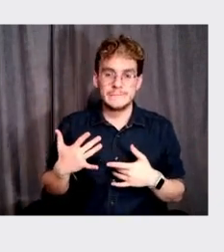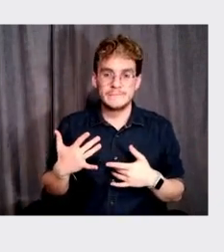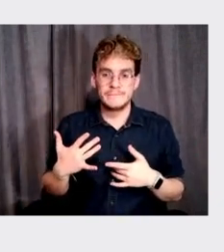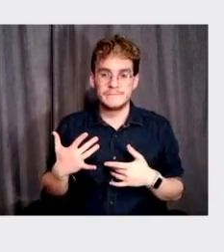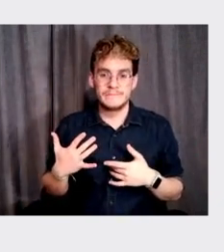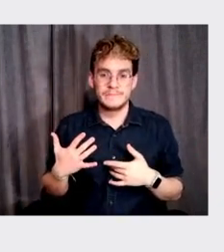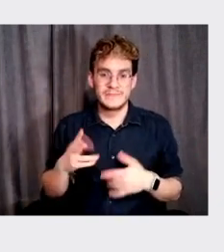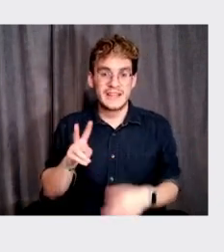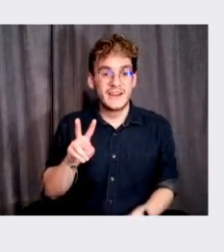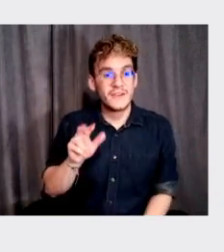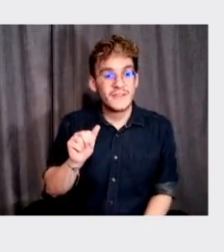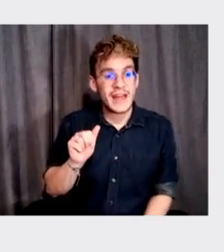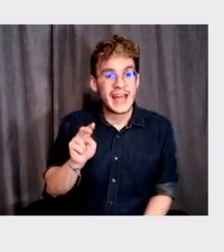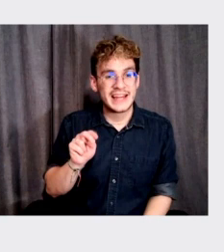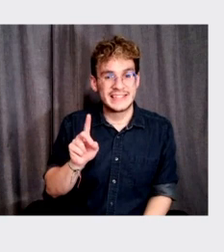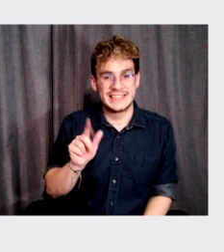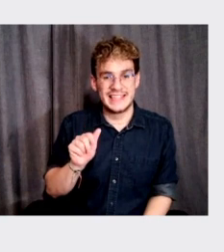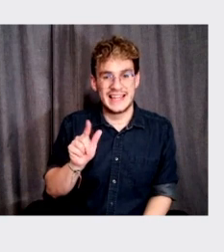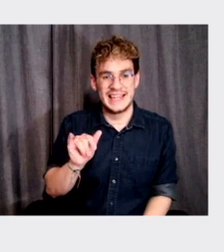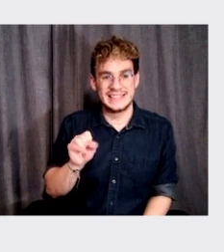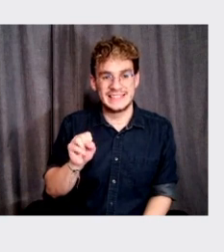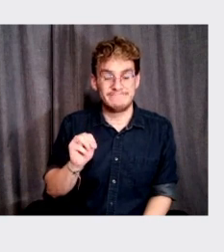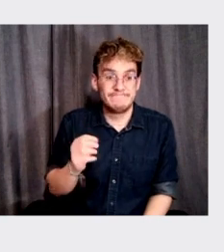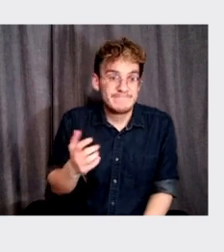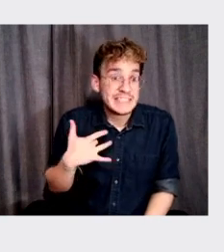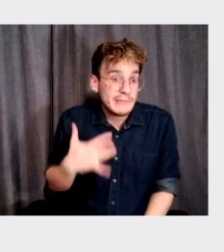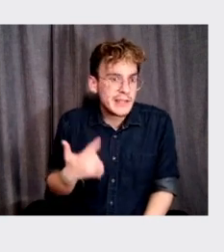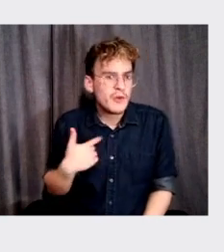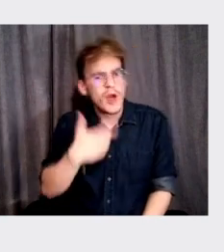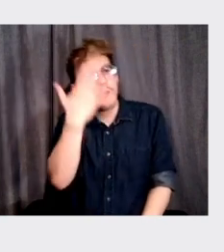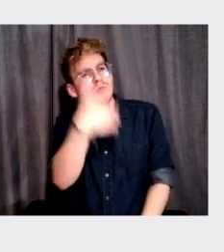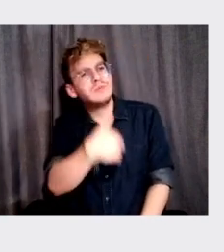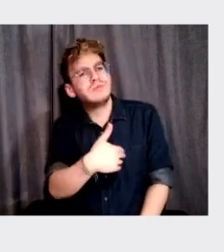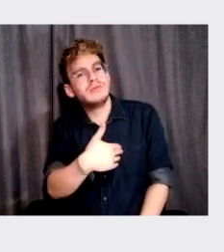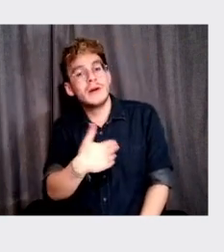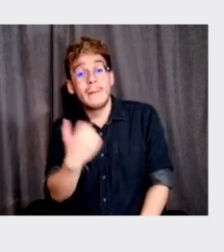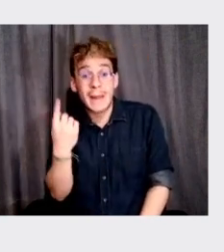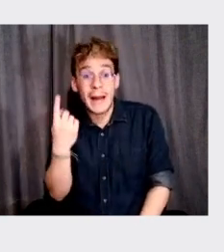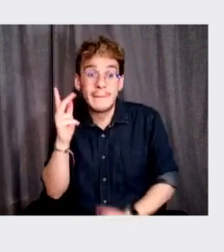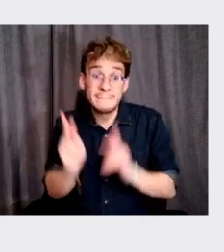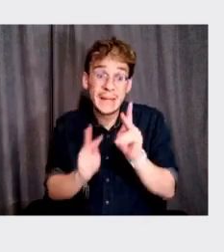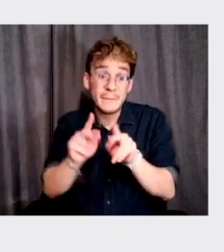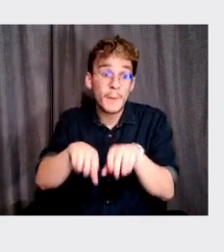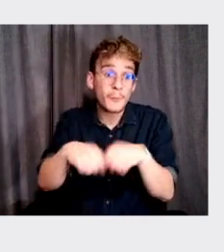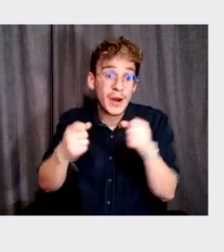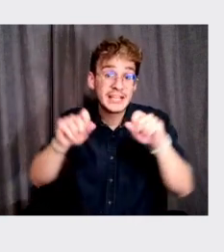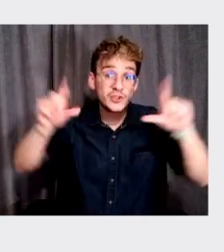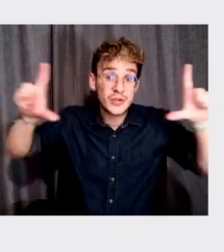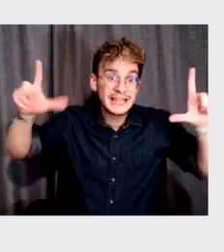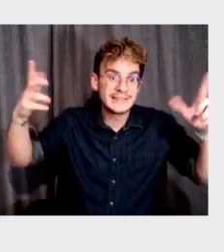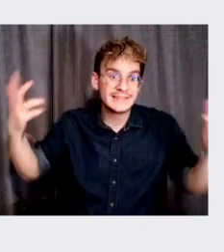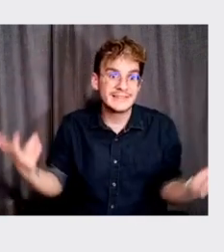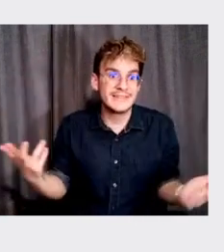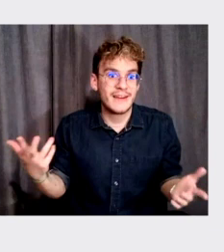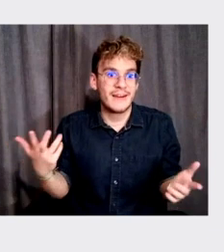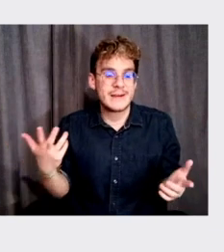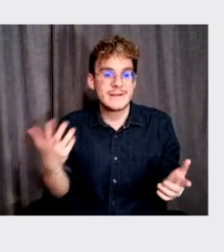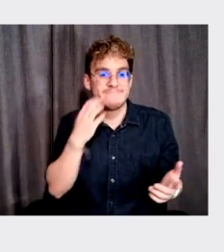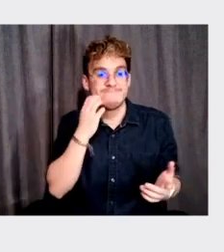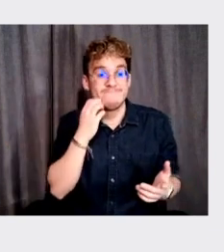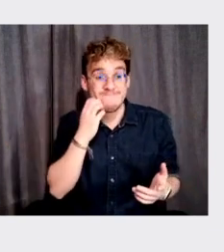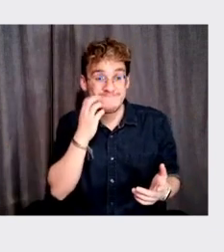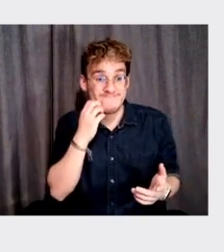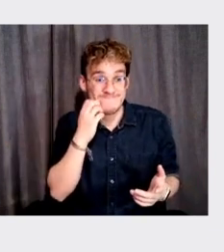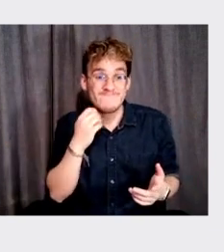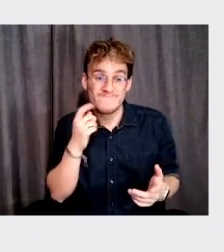vandalism, you know, there's things that we don't even think about people break screens. Like I can't imagine, but they do break screens. Um, so